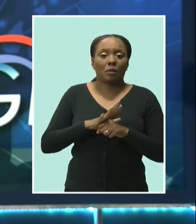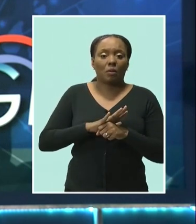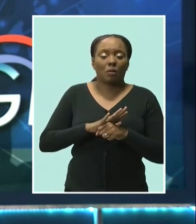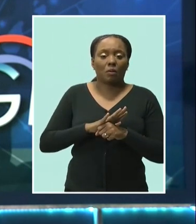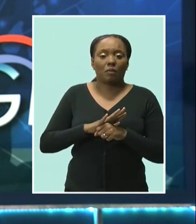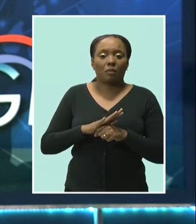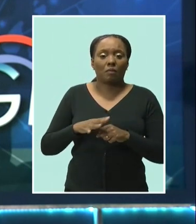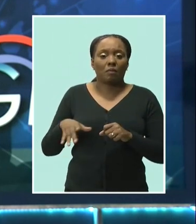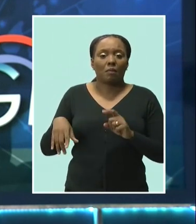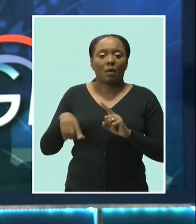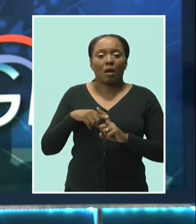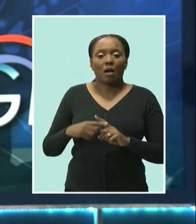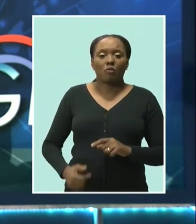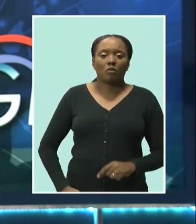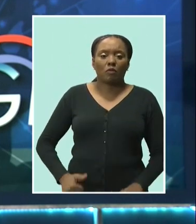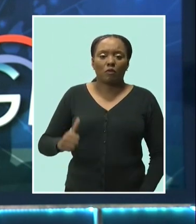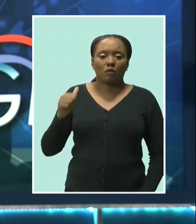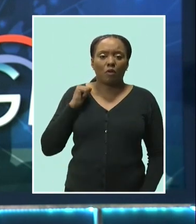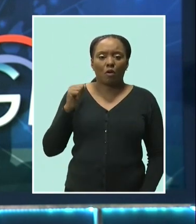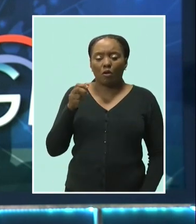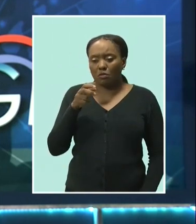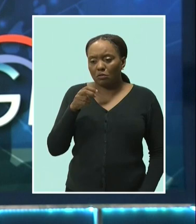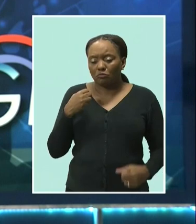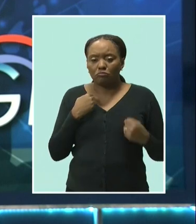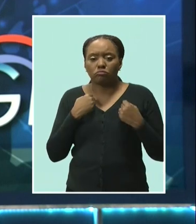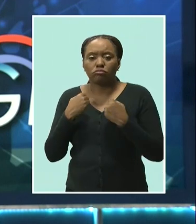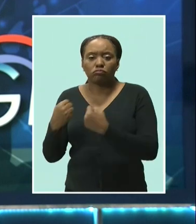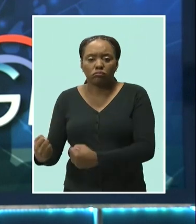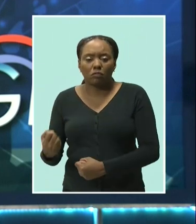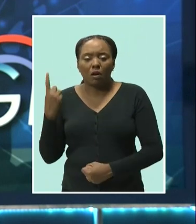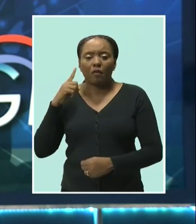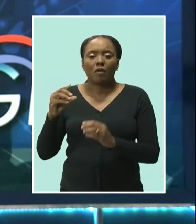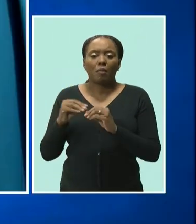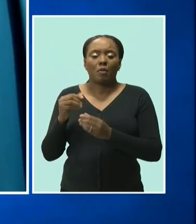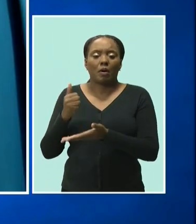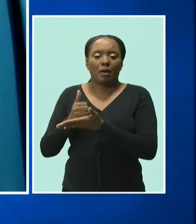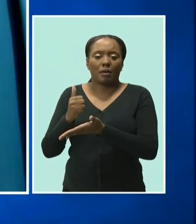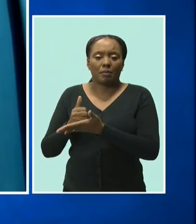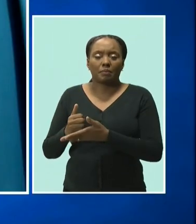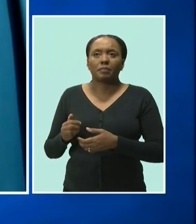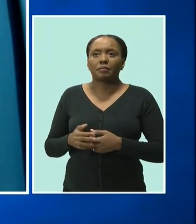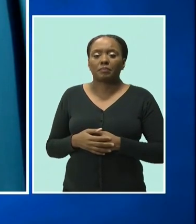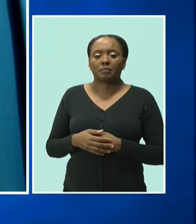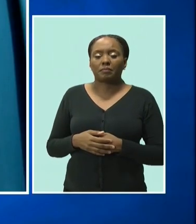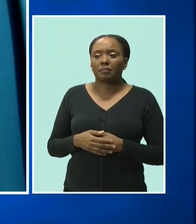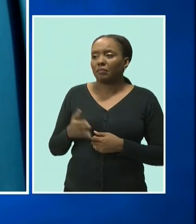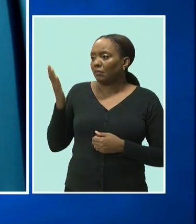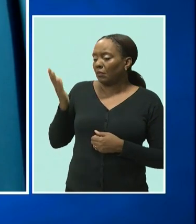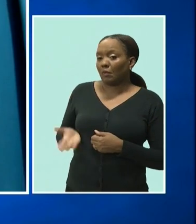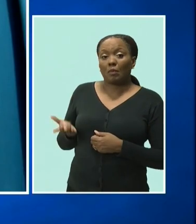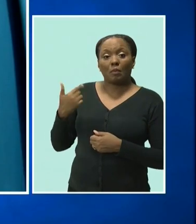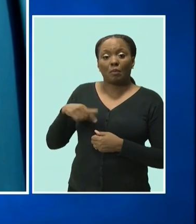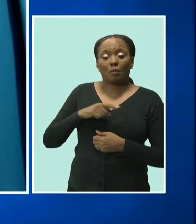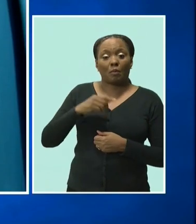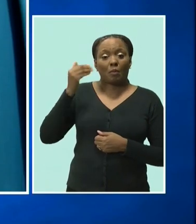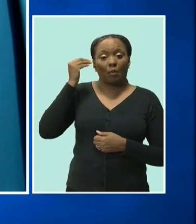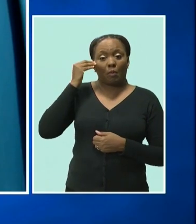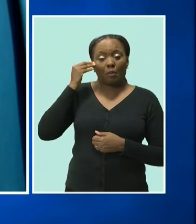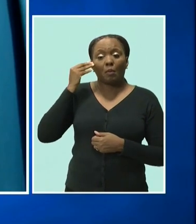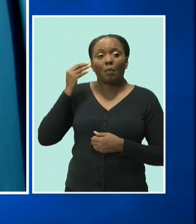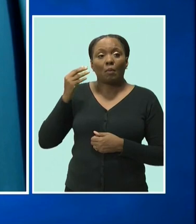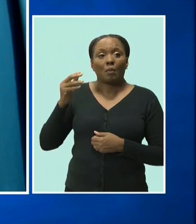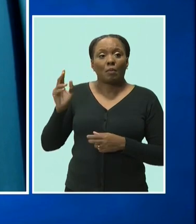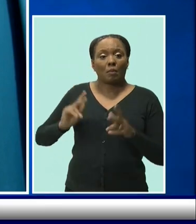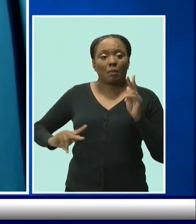refused transportation to receive further treatment for their condition. We know that these persons, especially for medical